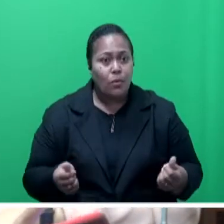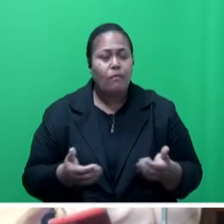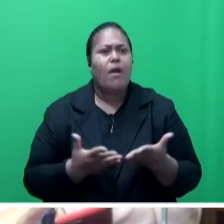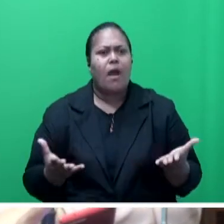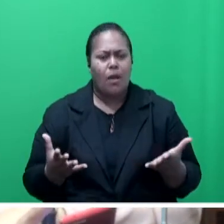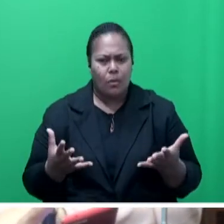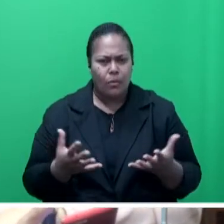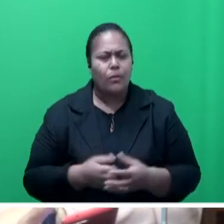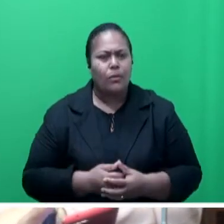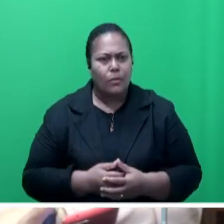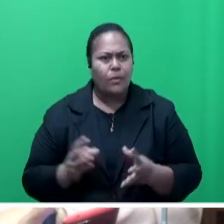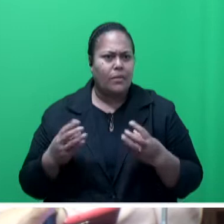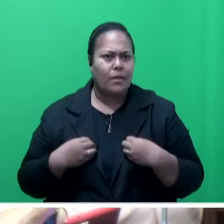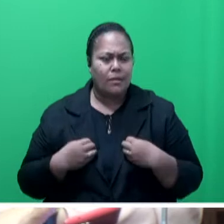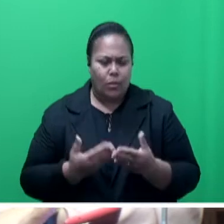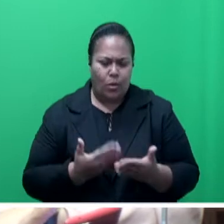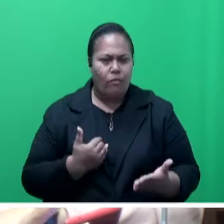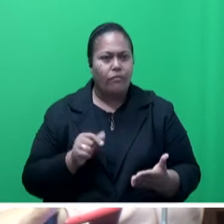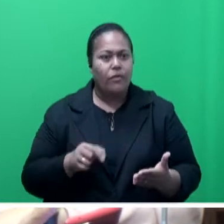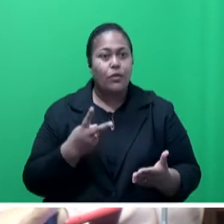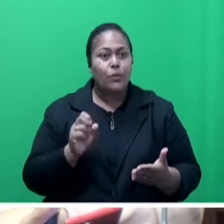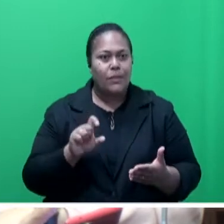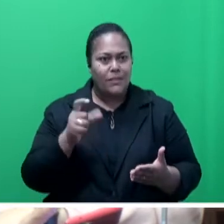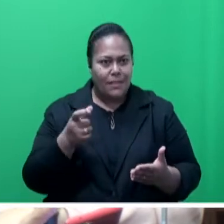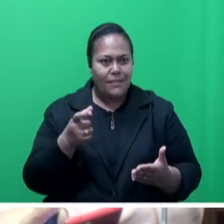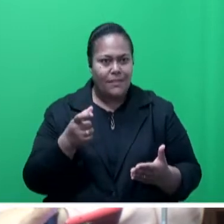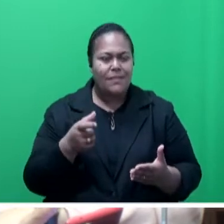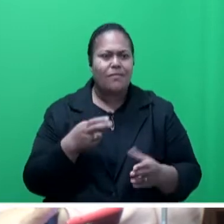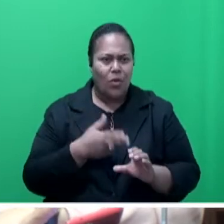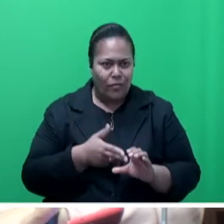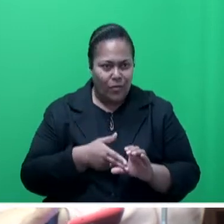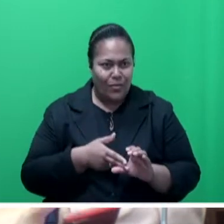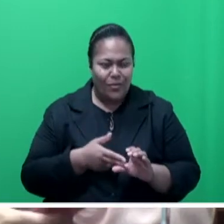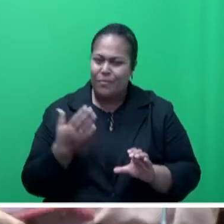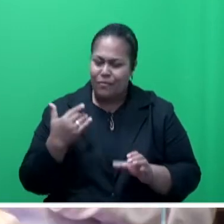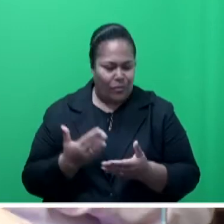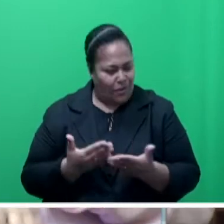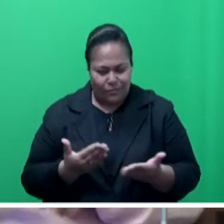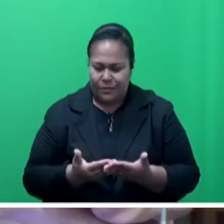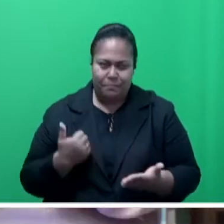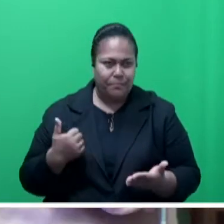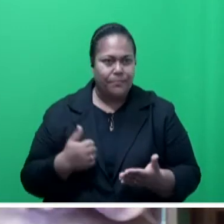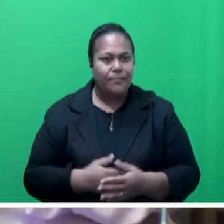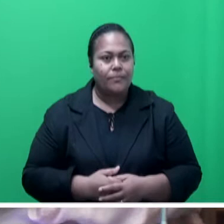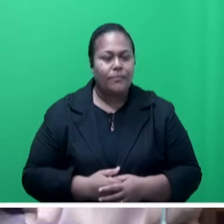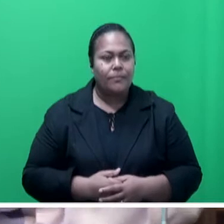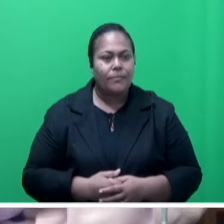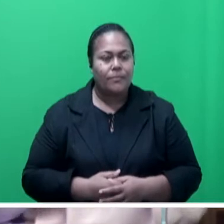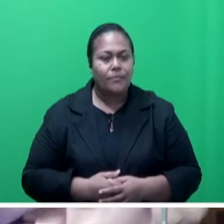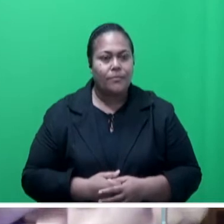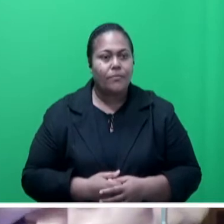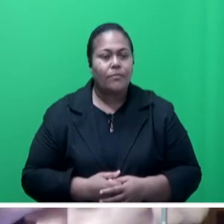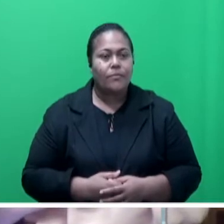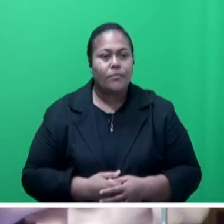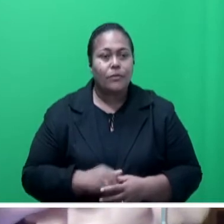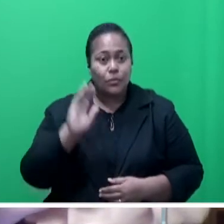we have removed the 20 cents levy per litre of fuel duty that we had. We had introduced them, as the Speaker said earlier on. As a result of